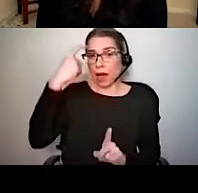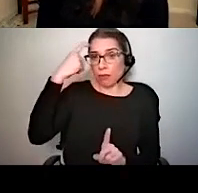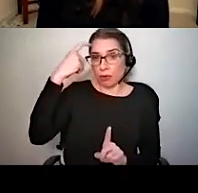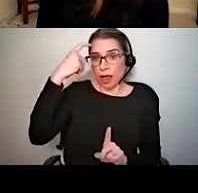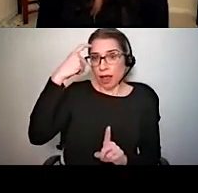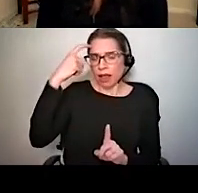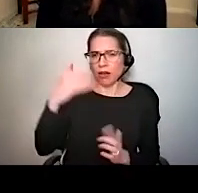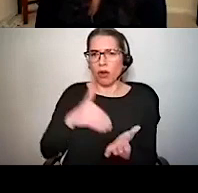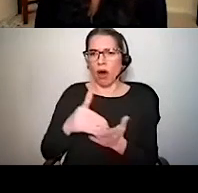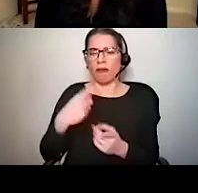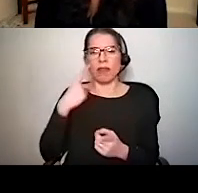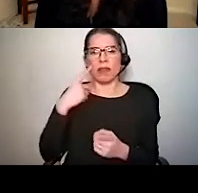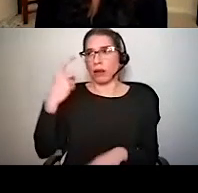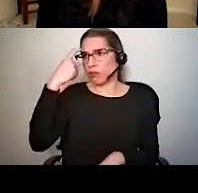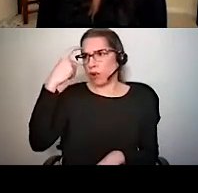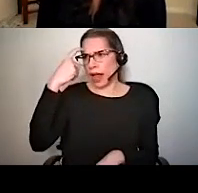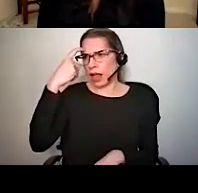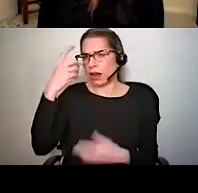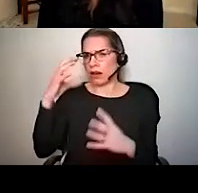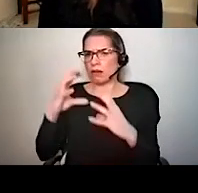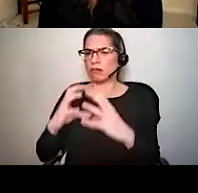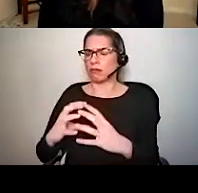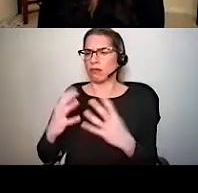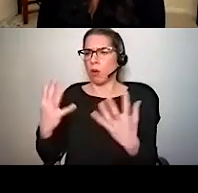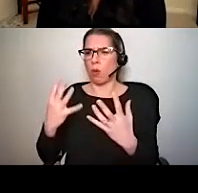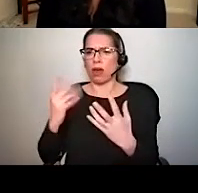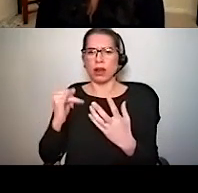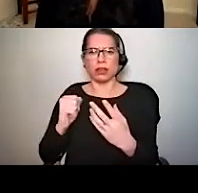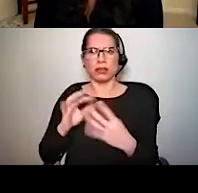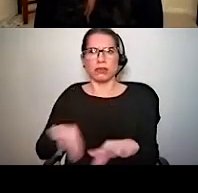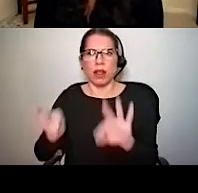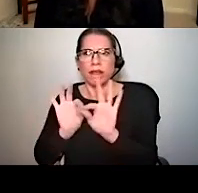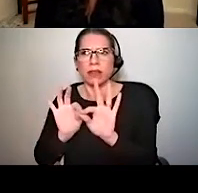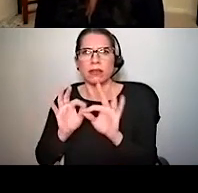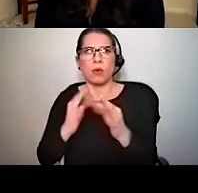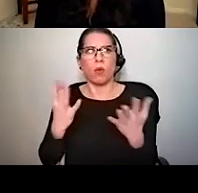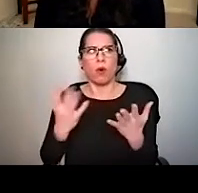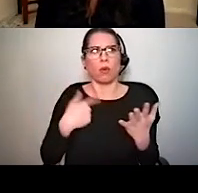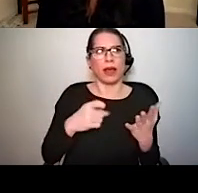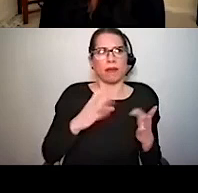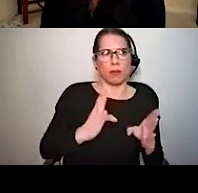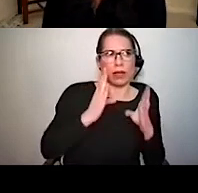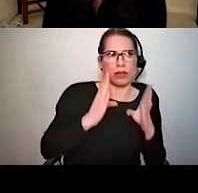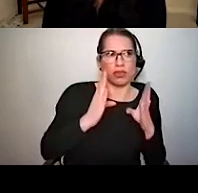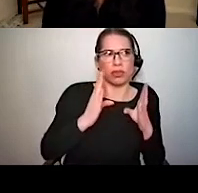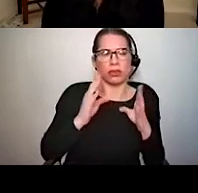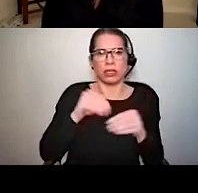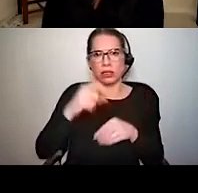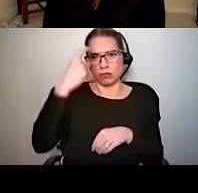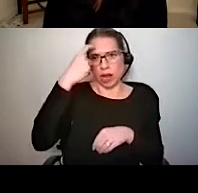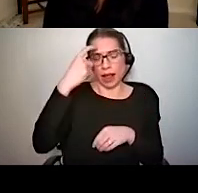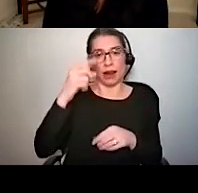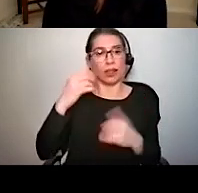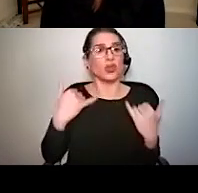is relevant and what needs to be attended to. And today, what I'd like to do is to turn that idea on its head and